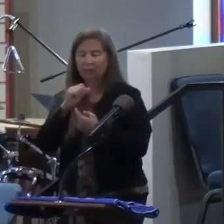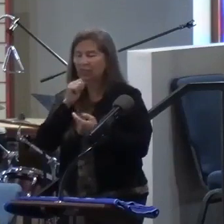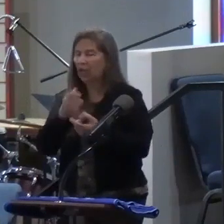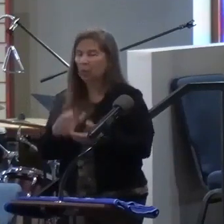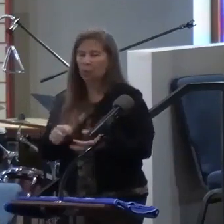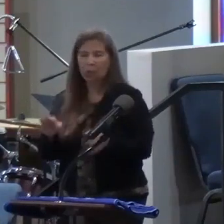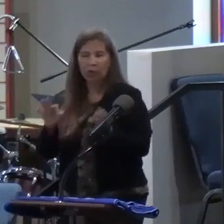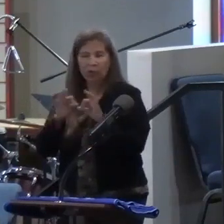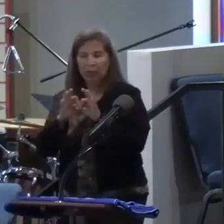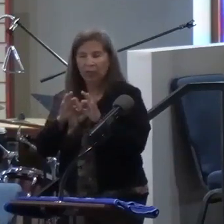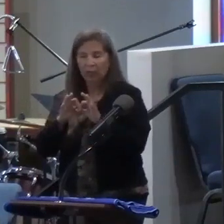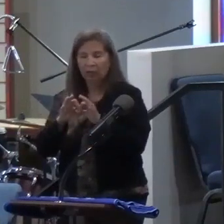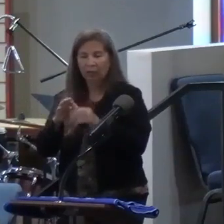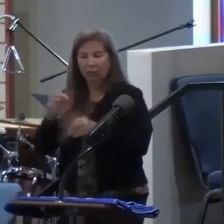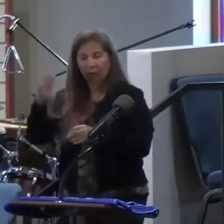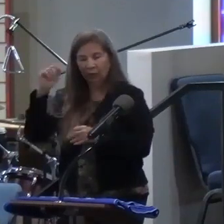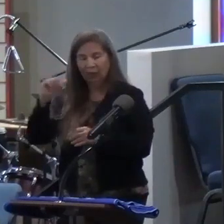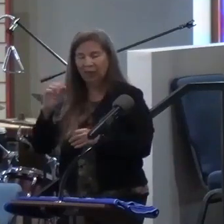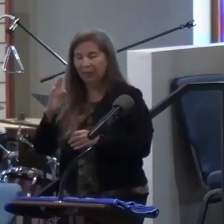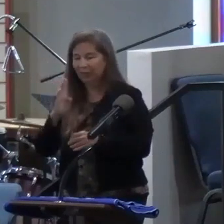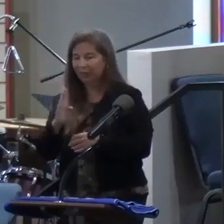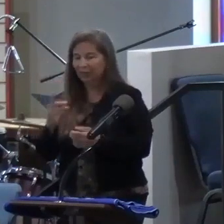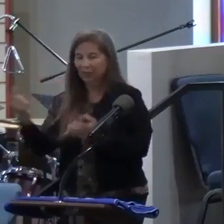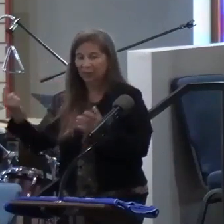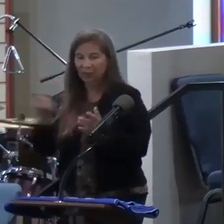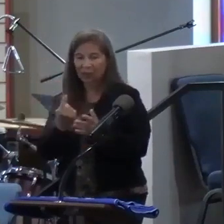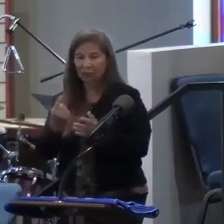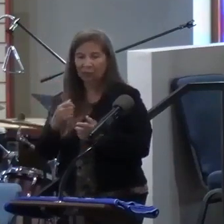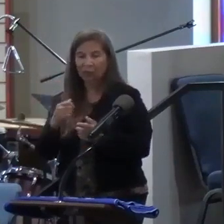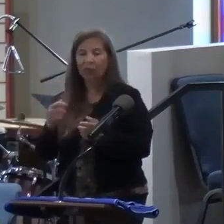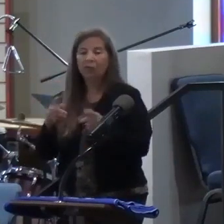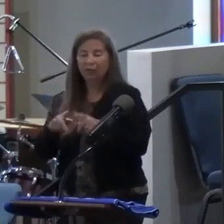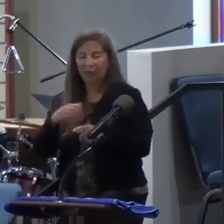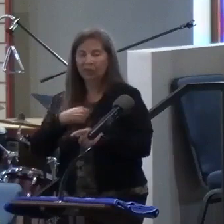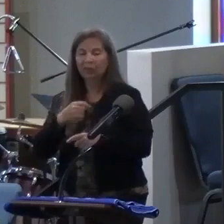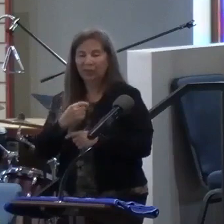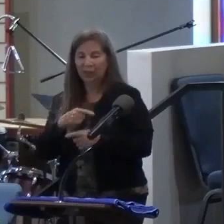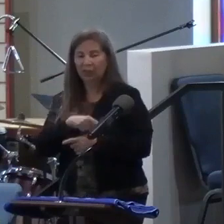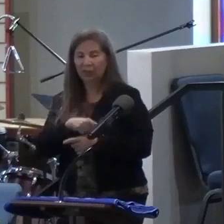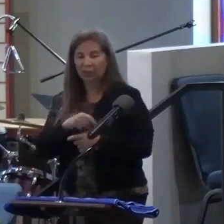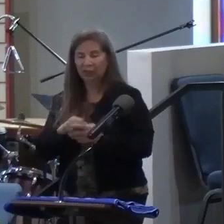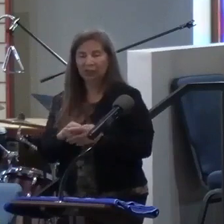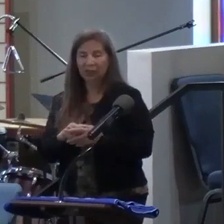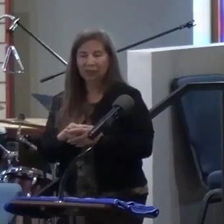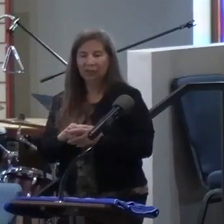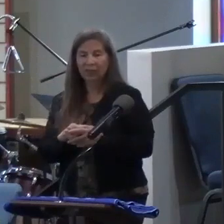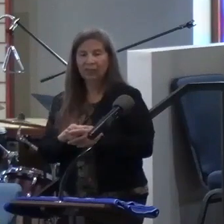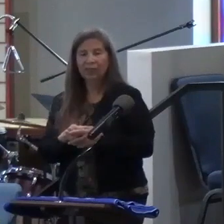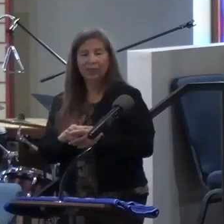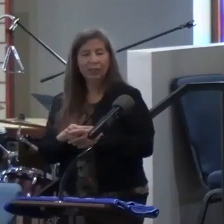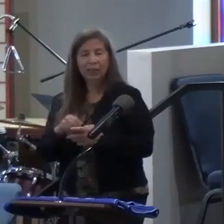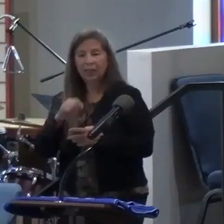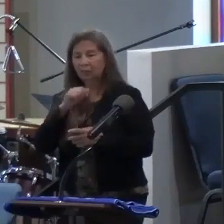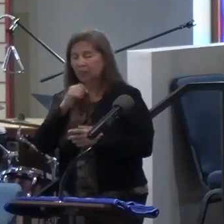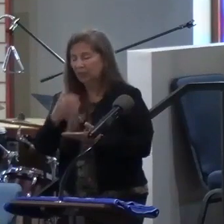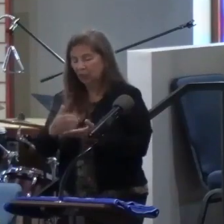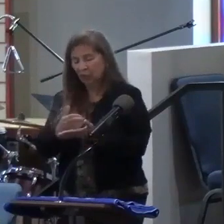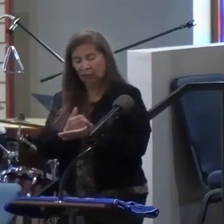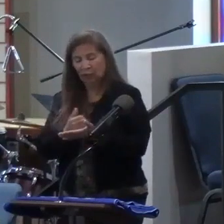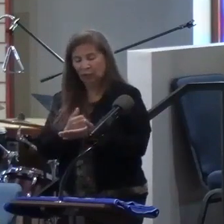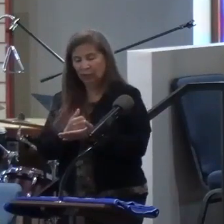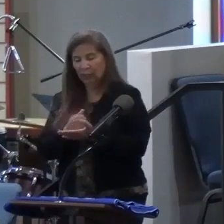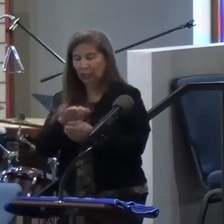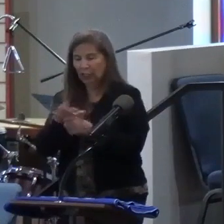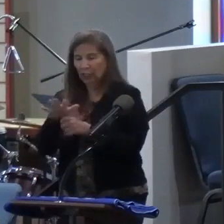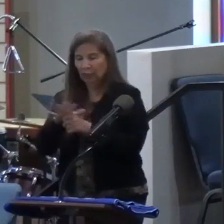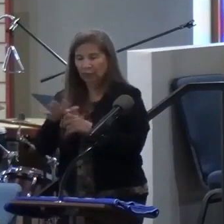for God to have shown up when I was there. Can you see how that, you could think that way? I'm not deserving enough to